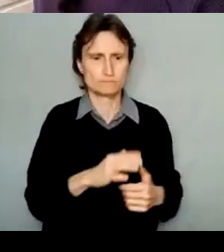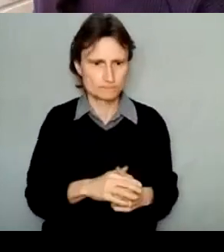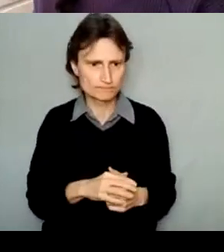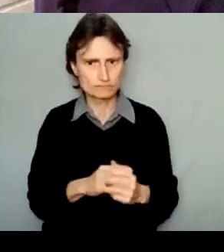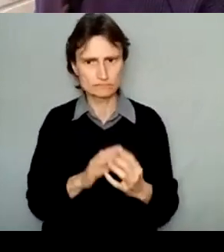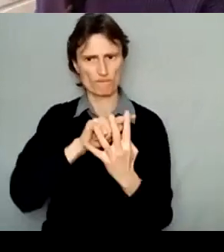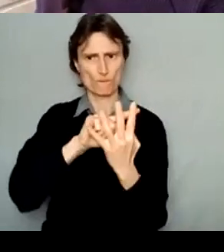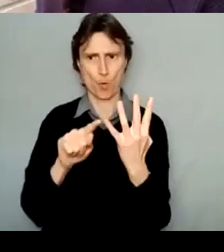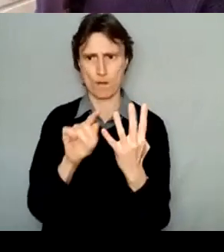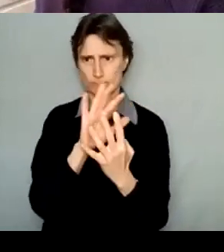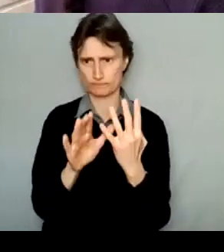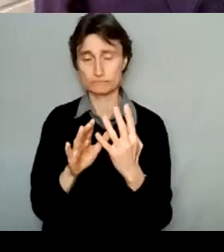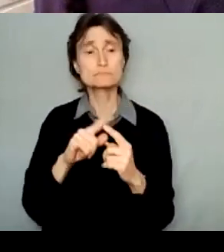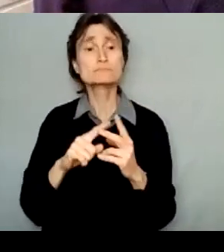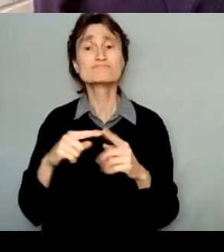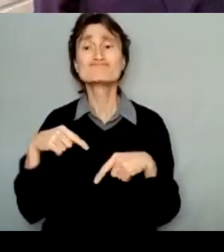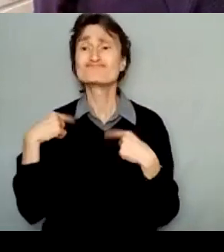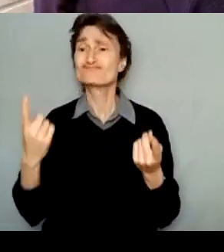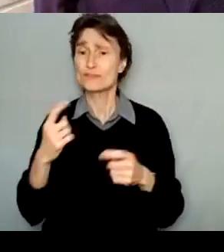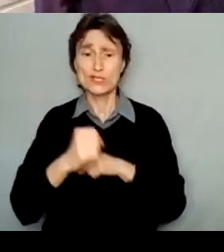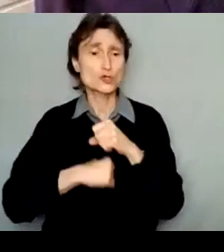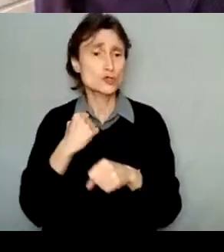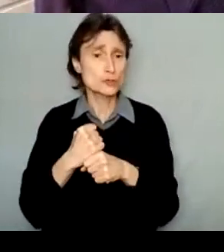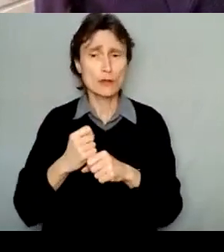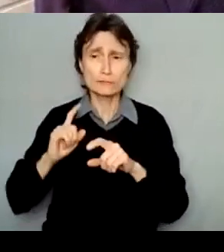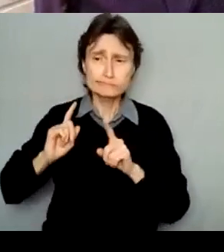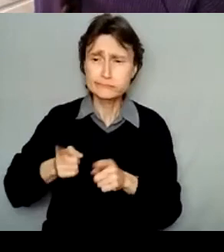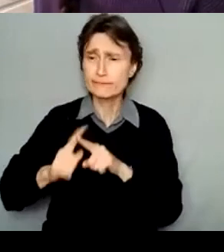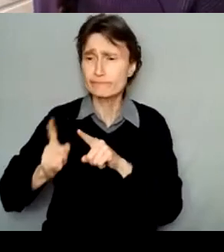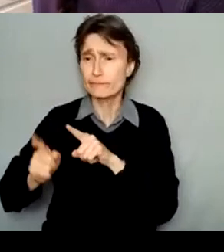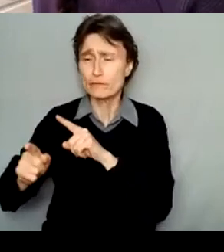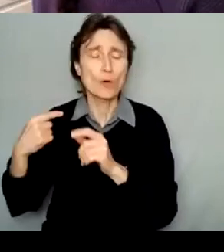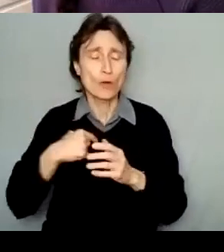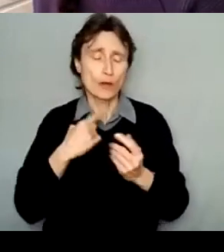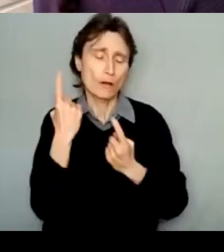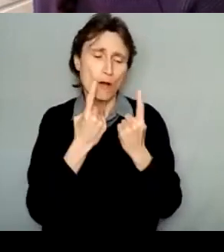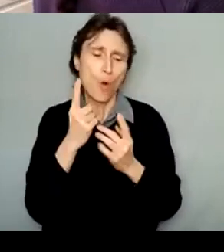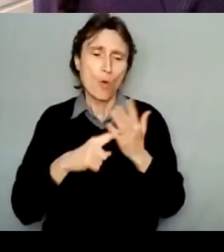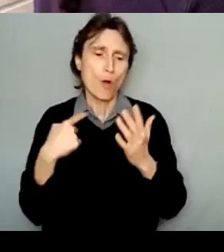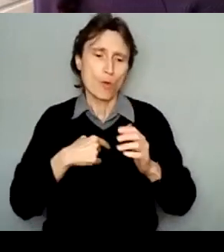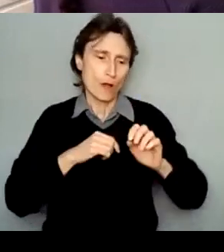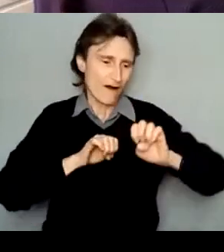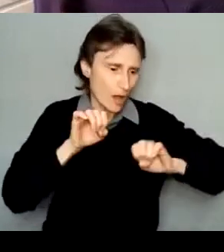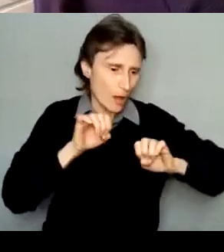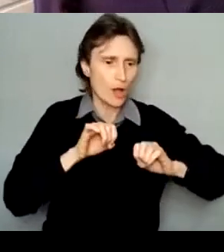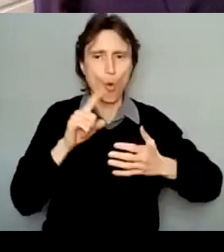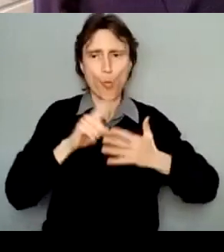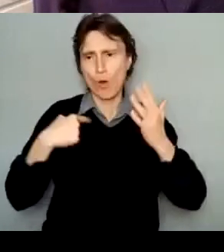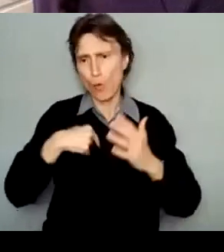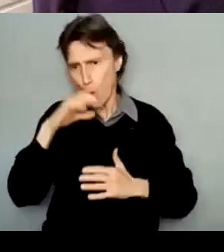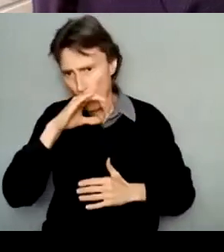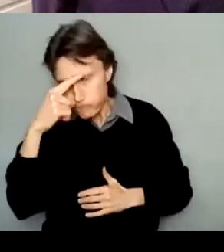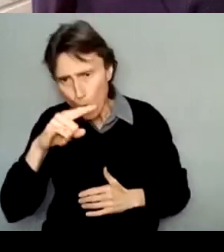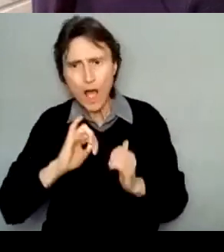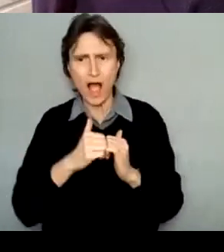past few years, we've been adjusting our scoring to make it more clear what you're being evaluated on and how you might achieve a higher rated application.